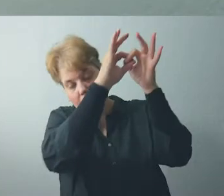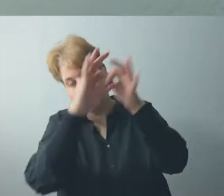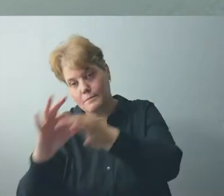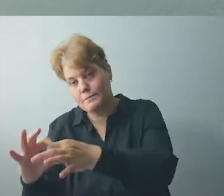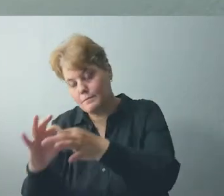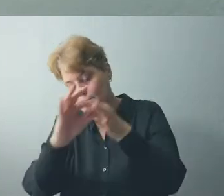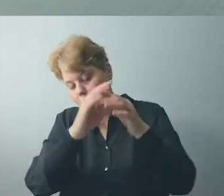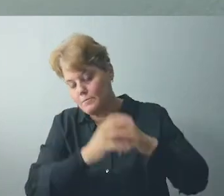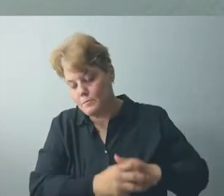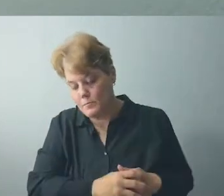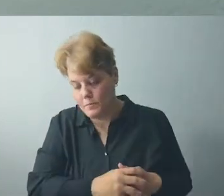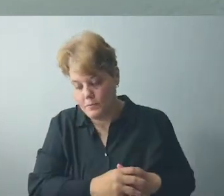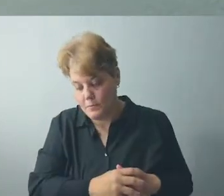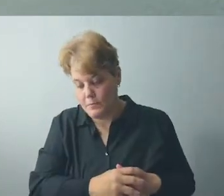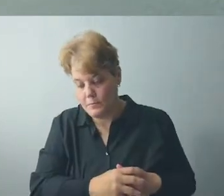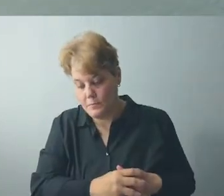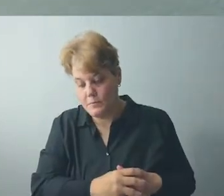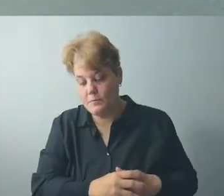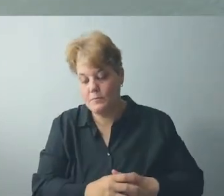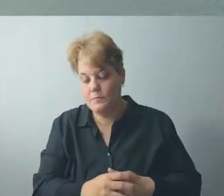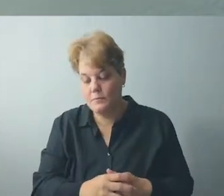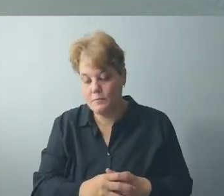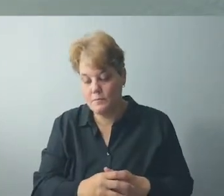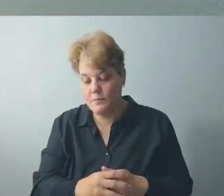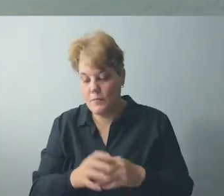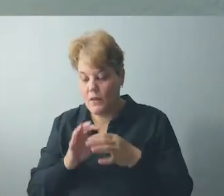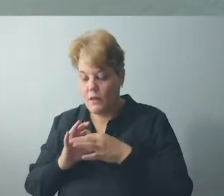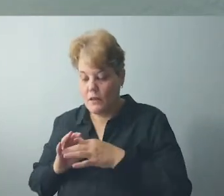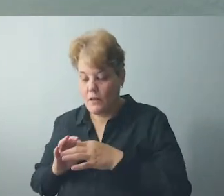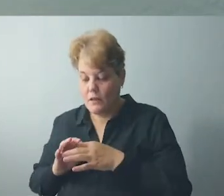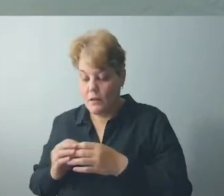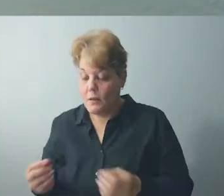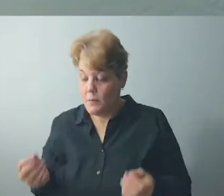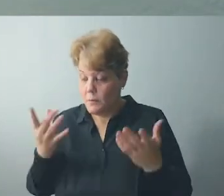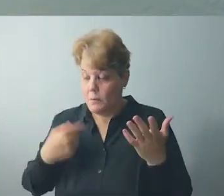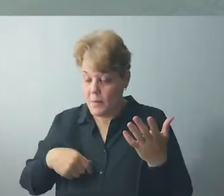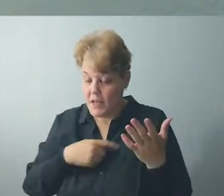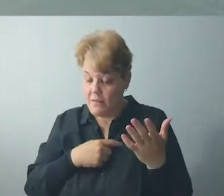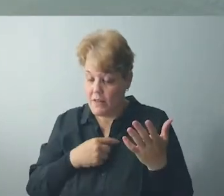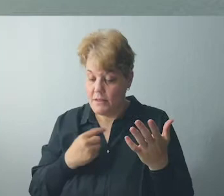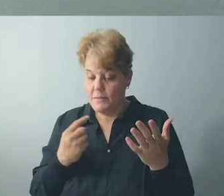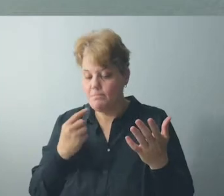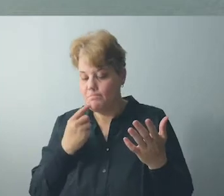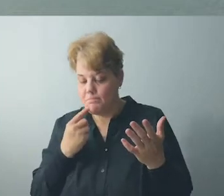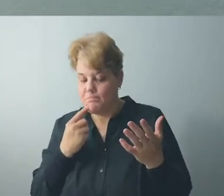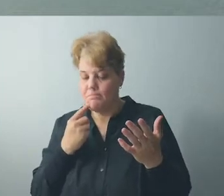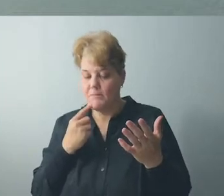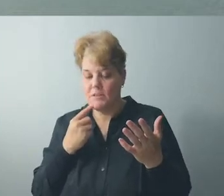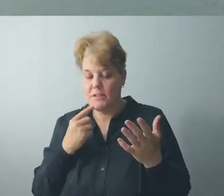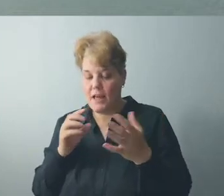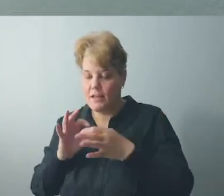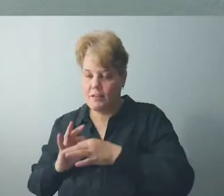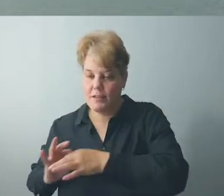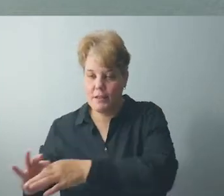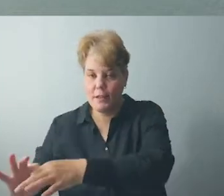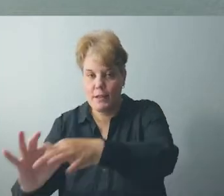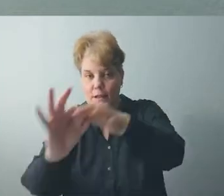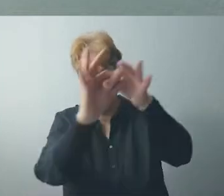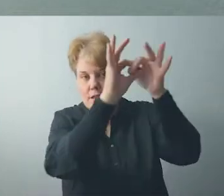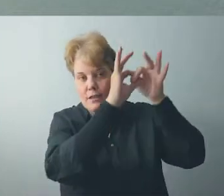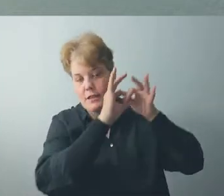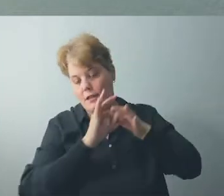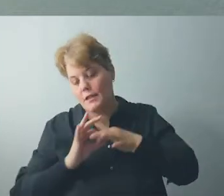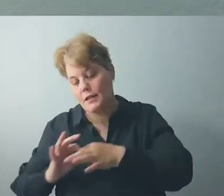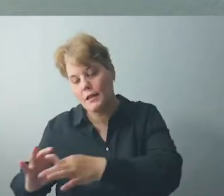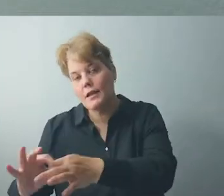is that we really miss worshiping together. God created us to live and act and worship in a